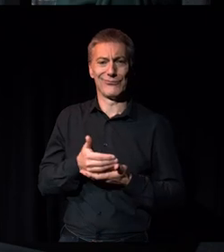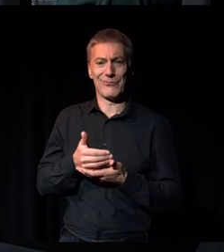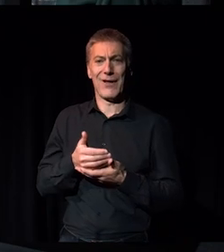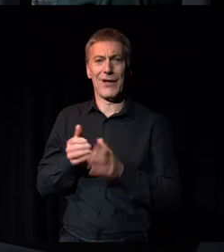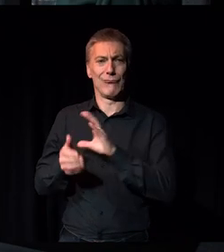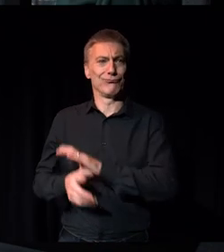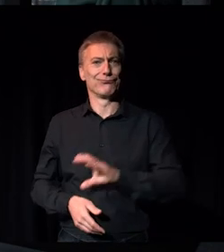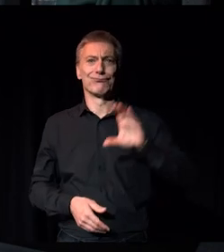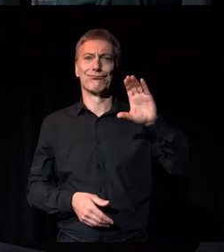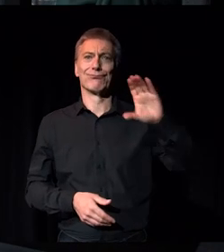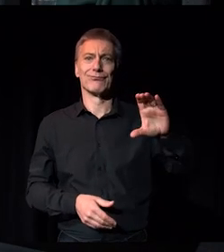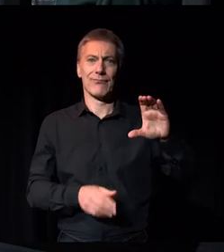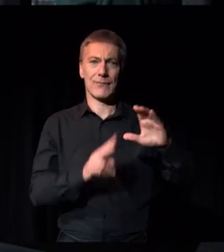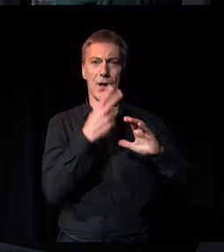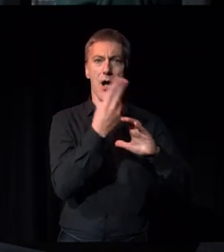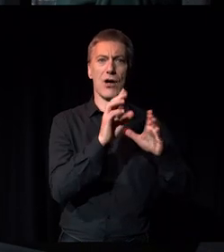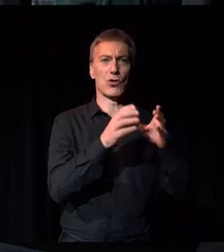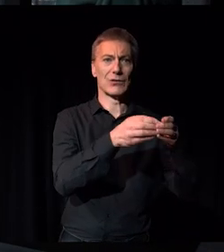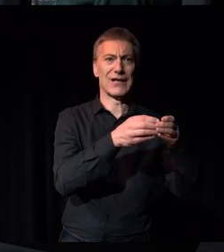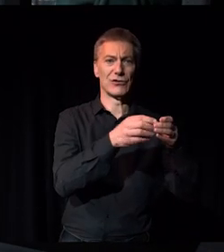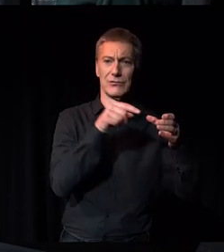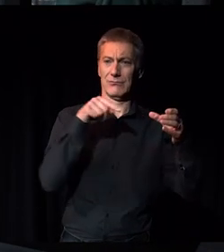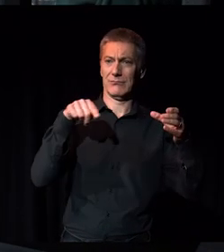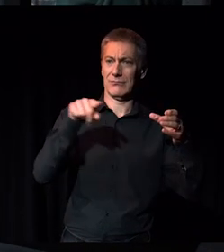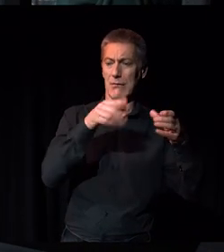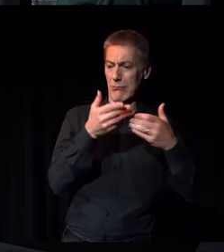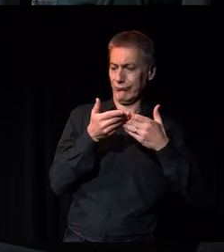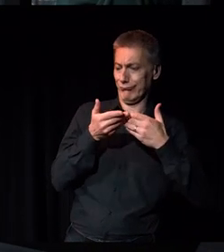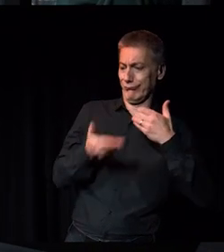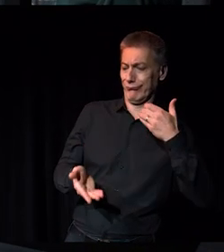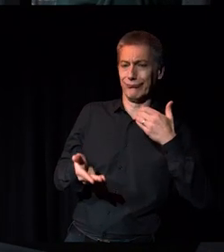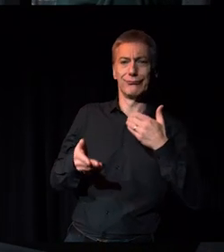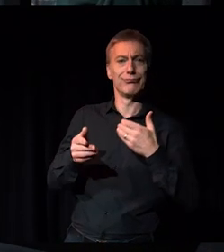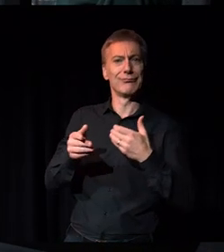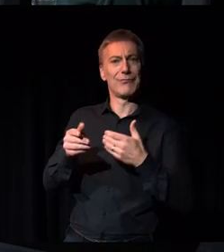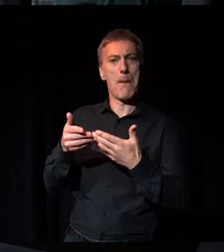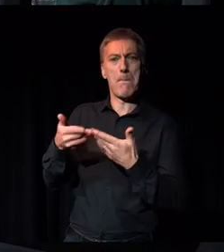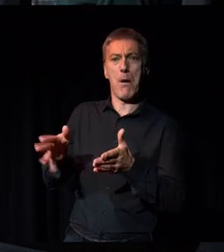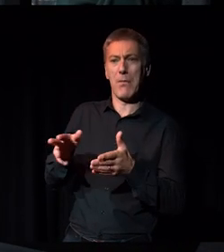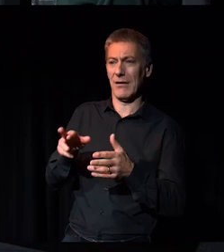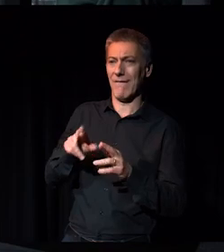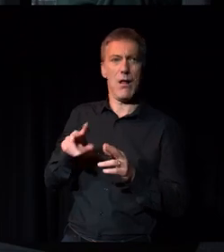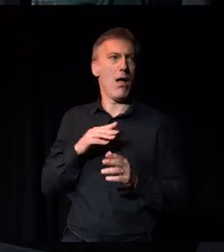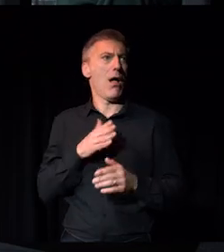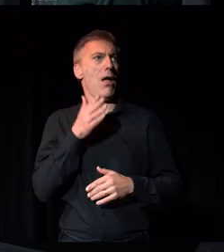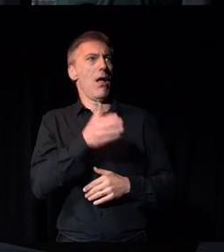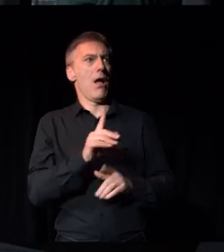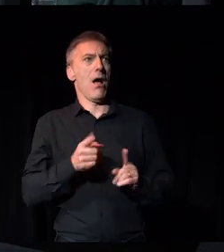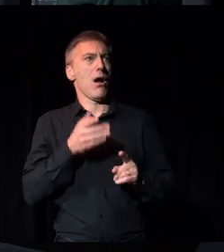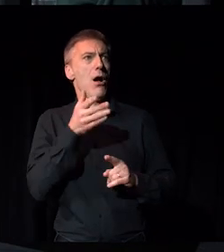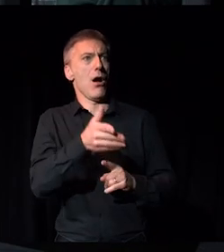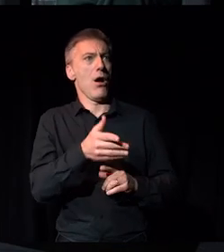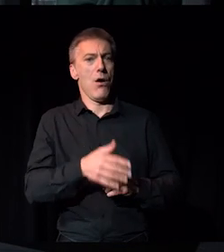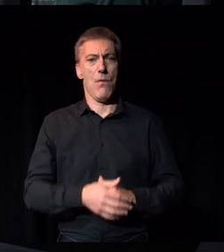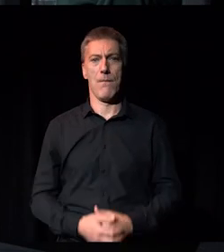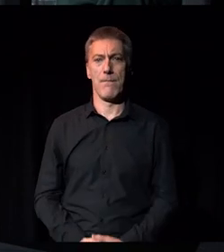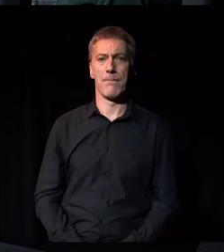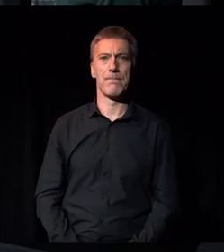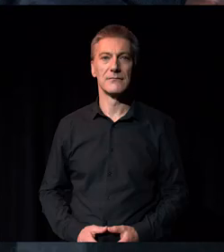exclude those same lottery buying members of public from the institutions that is funded with their own cash.